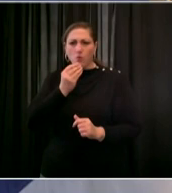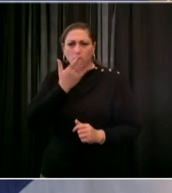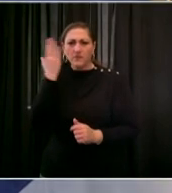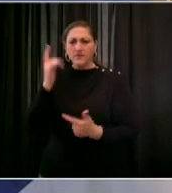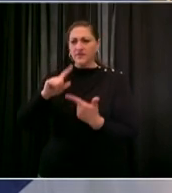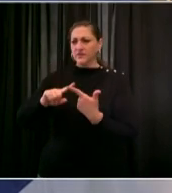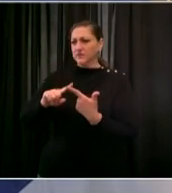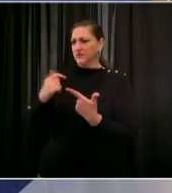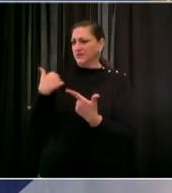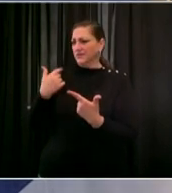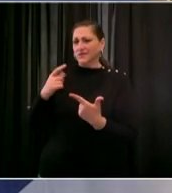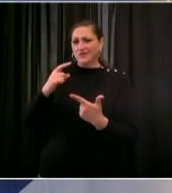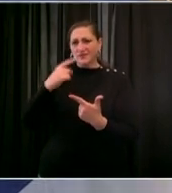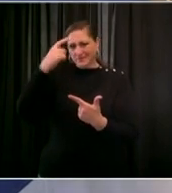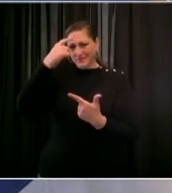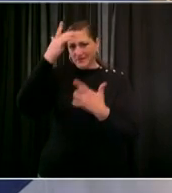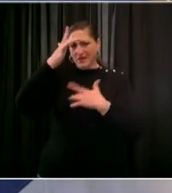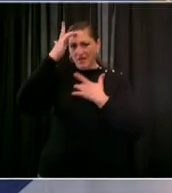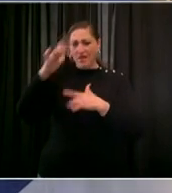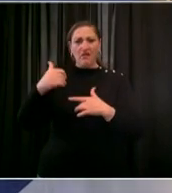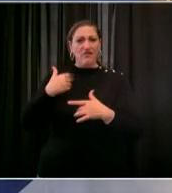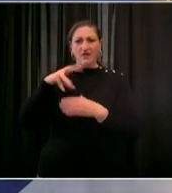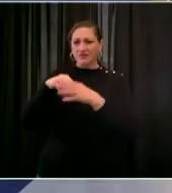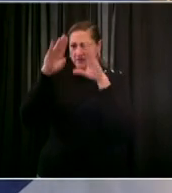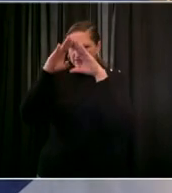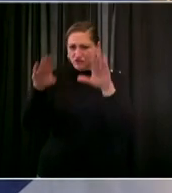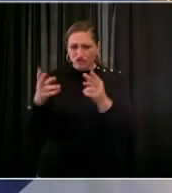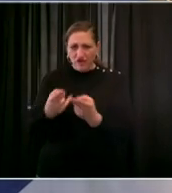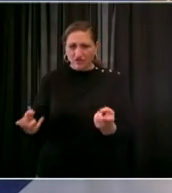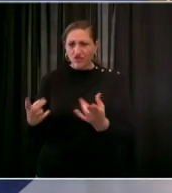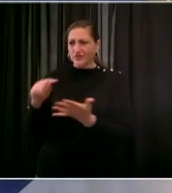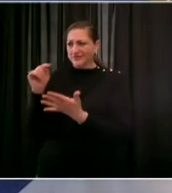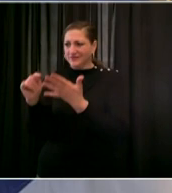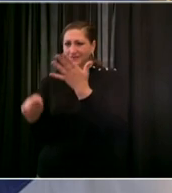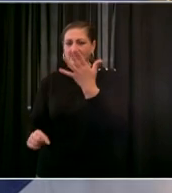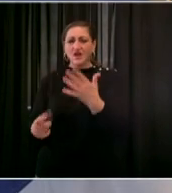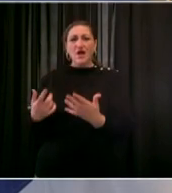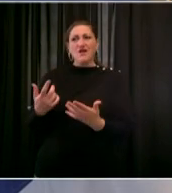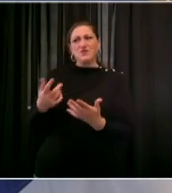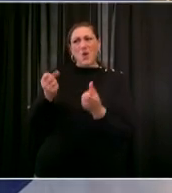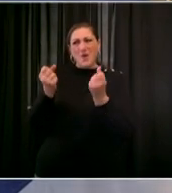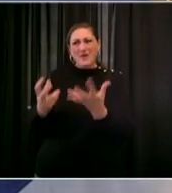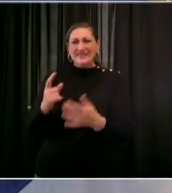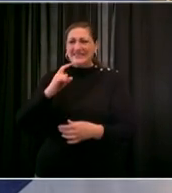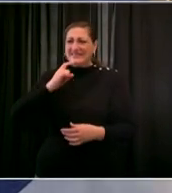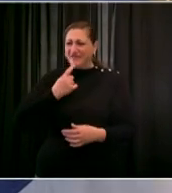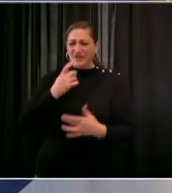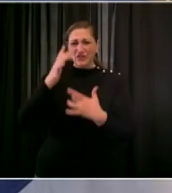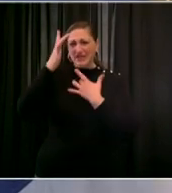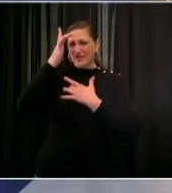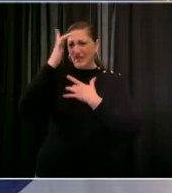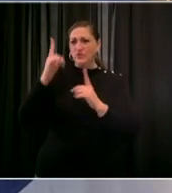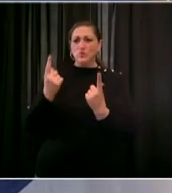treating new yorkers in need and preventing the condition that so often led to severe mental illness